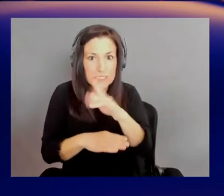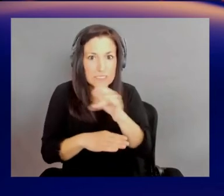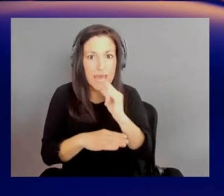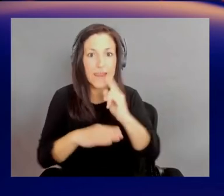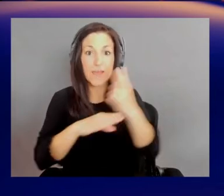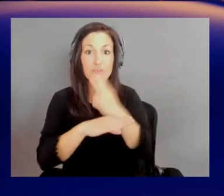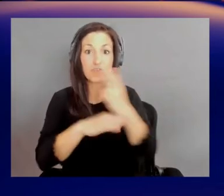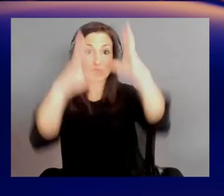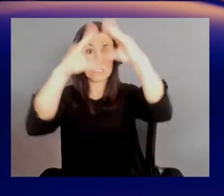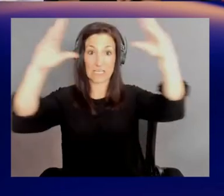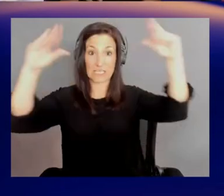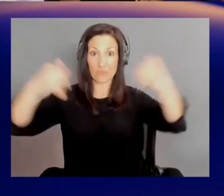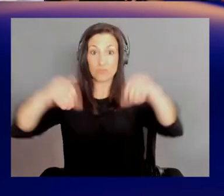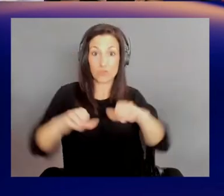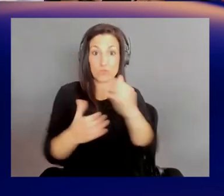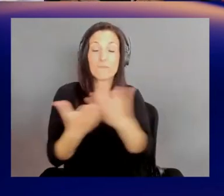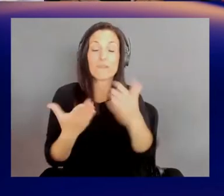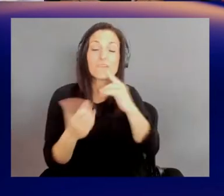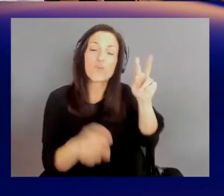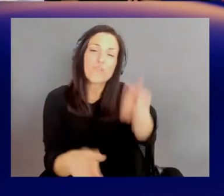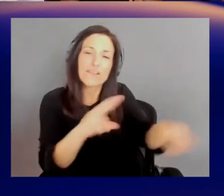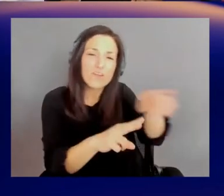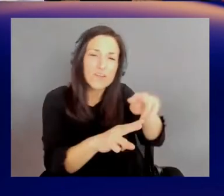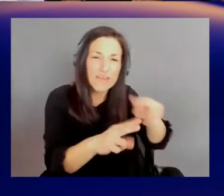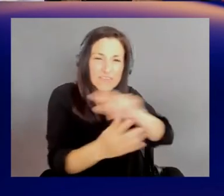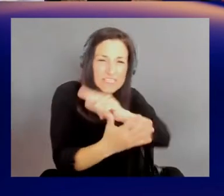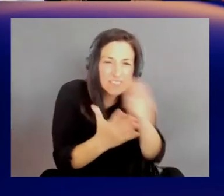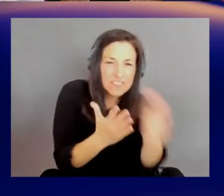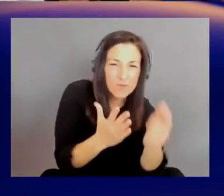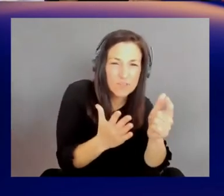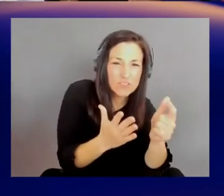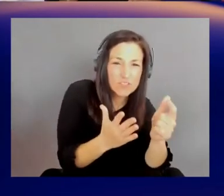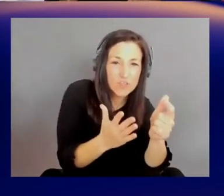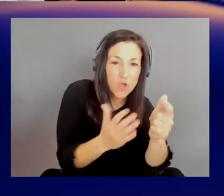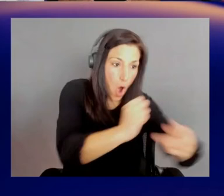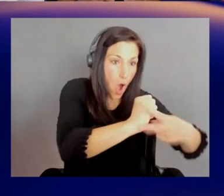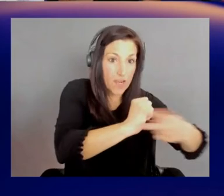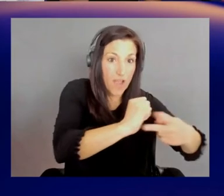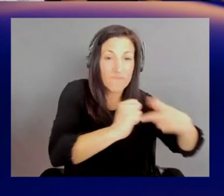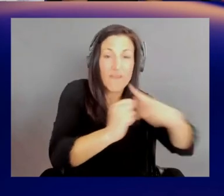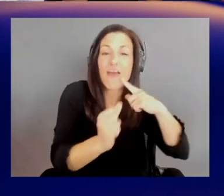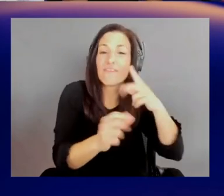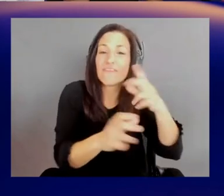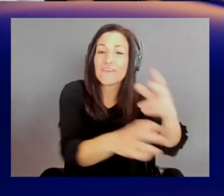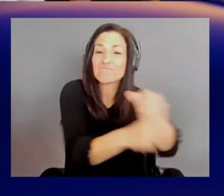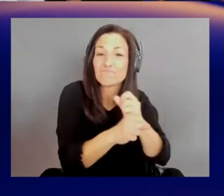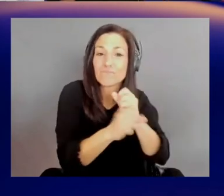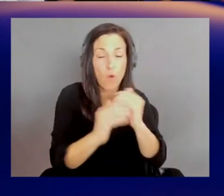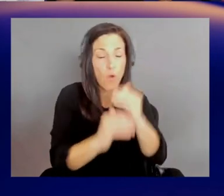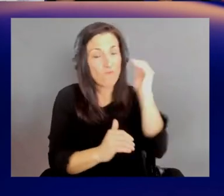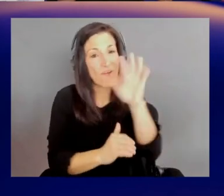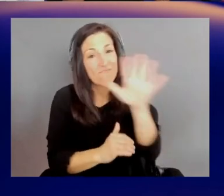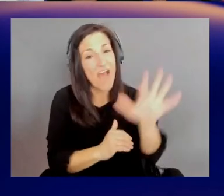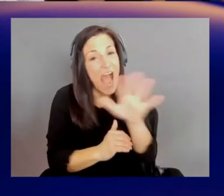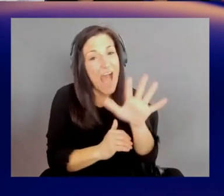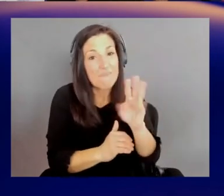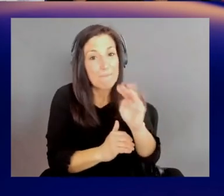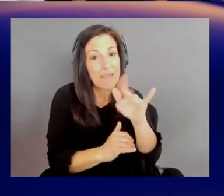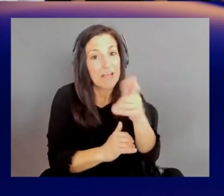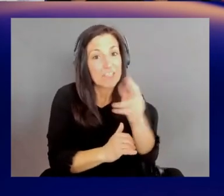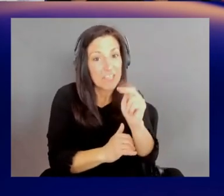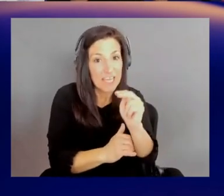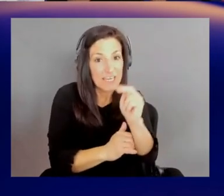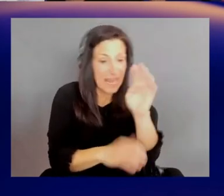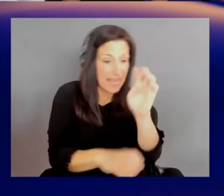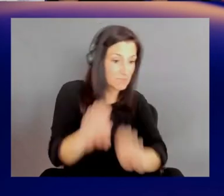the sequence read archive. They accessed roughly five or more than five million experiments. Wow. And they parallelized their alignment